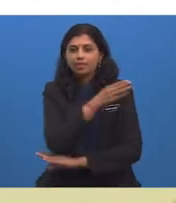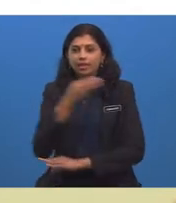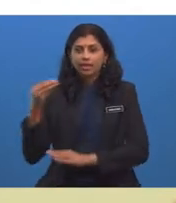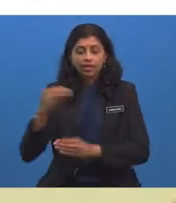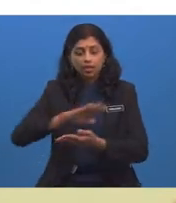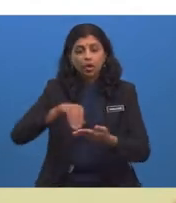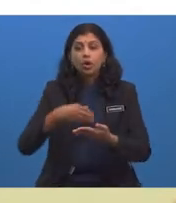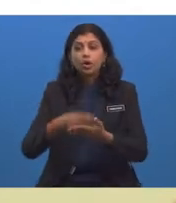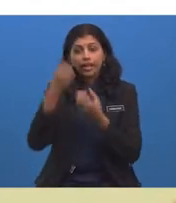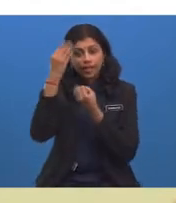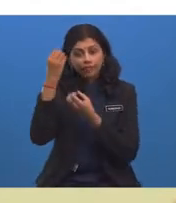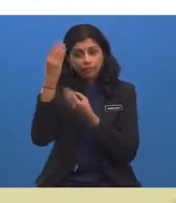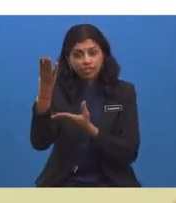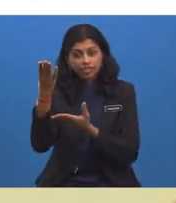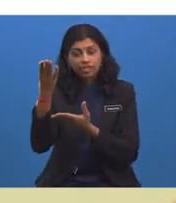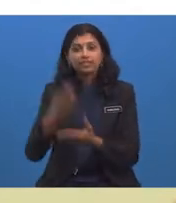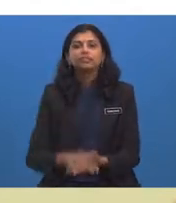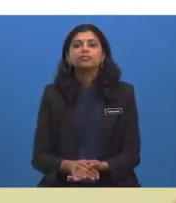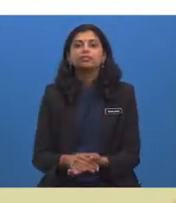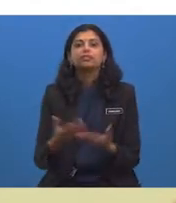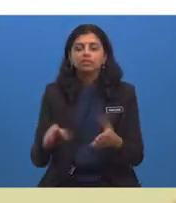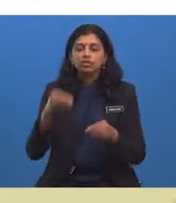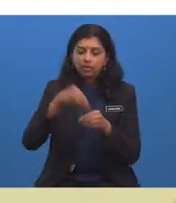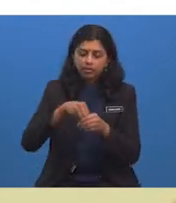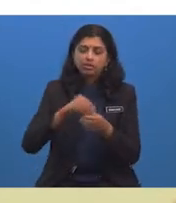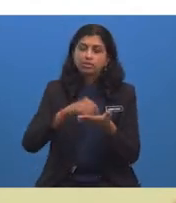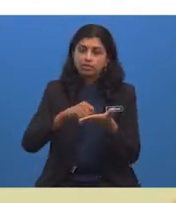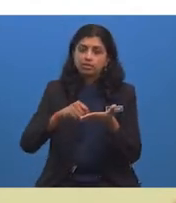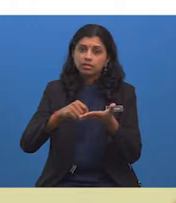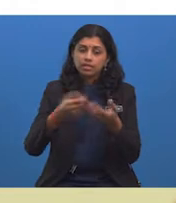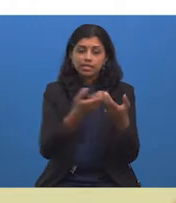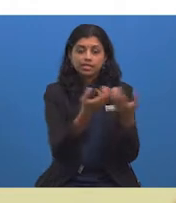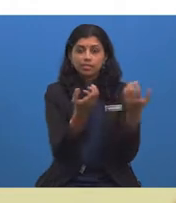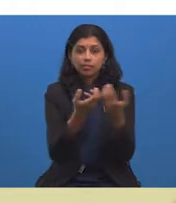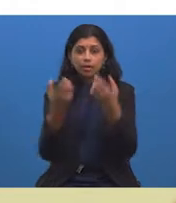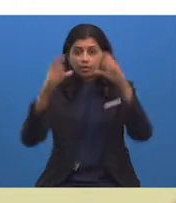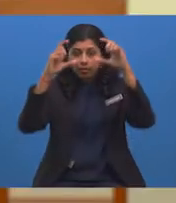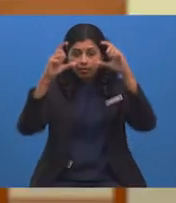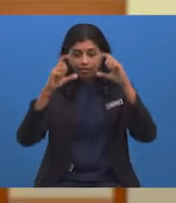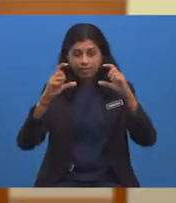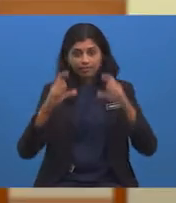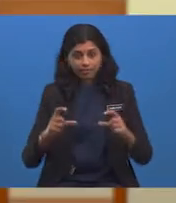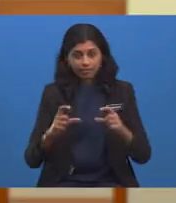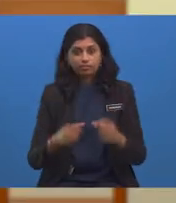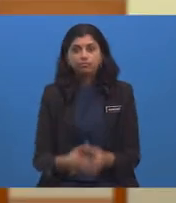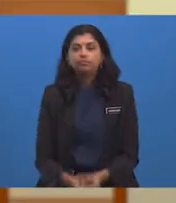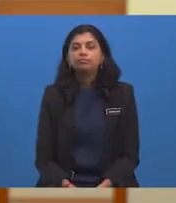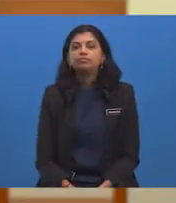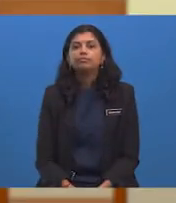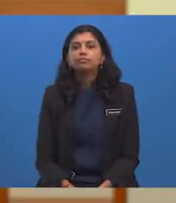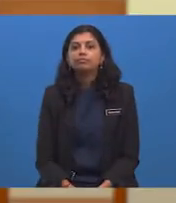information is written in separate paragraphs. Whoops!